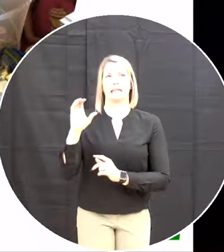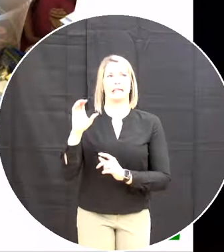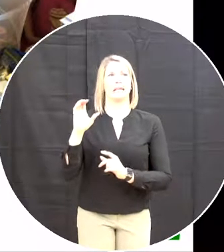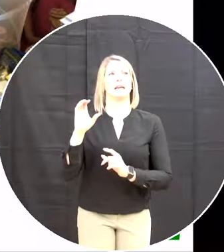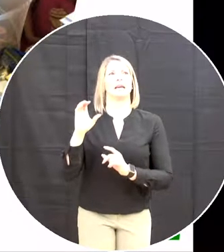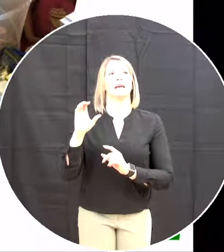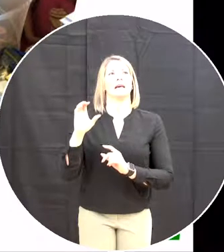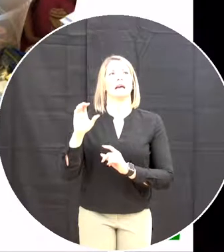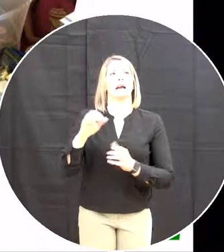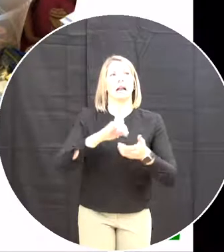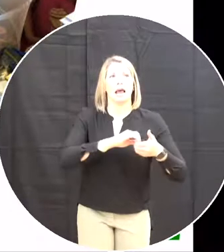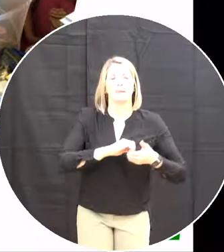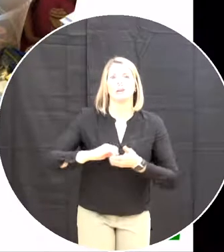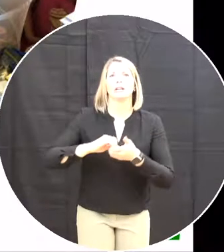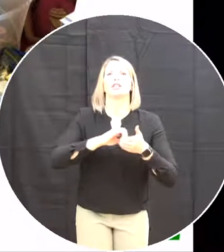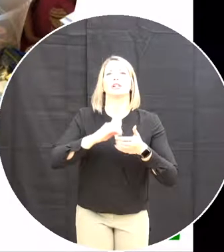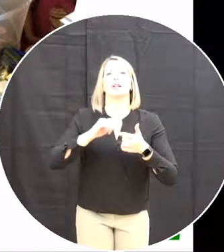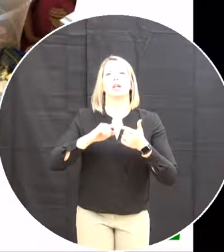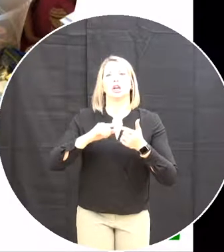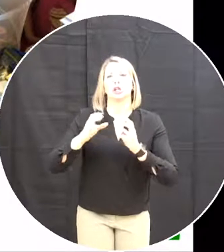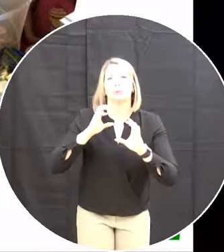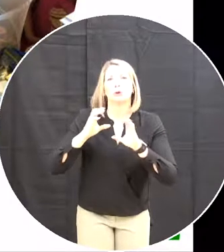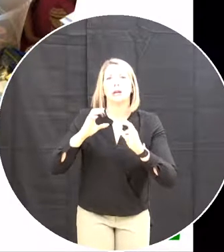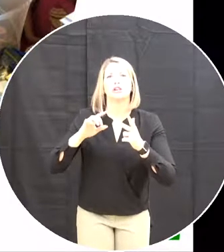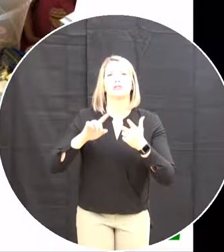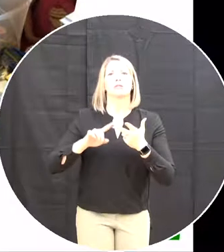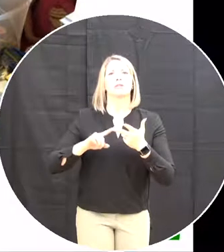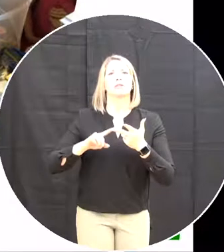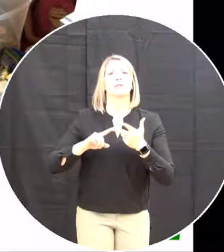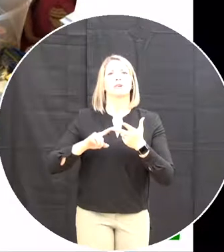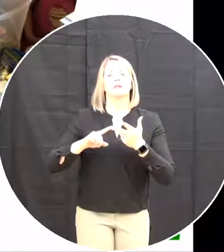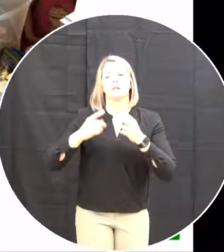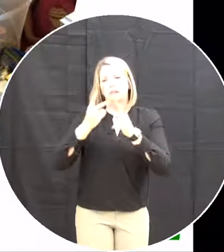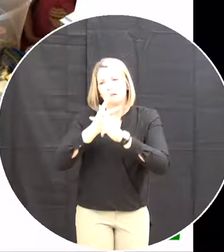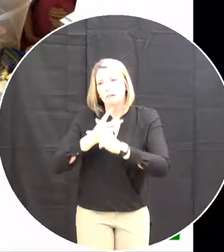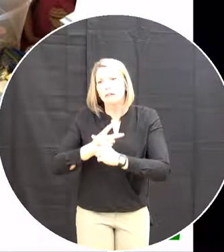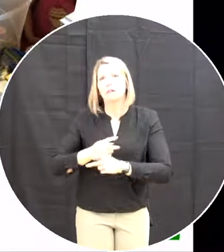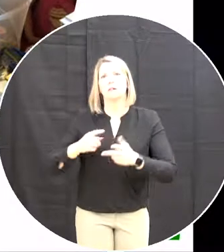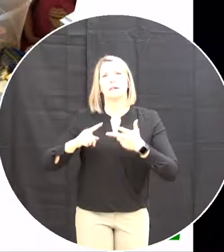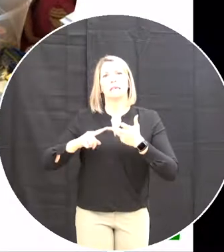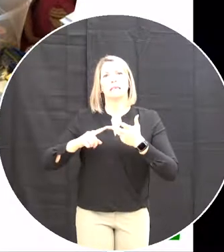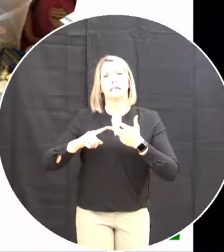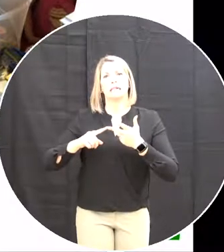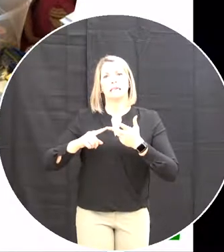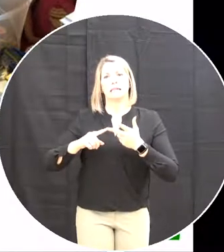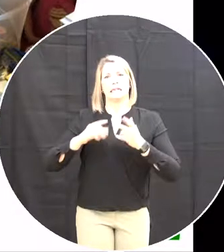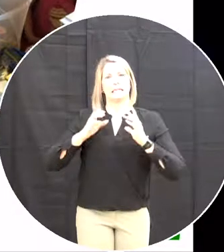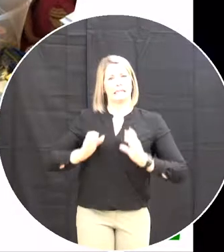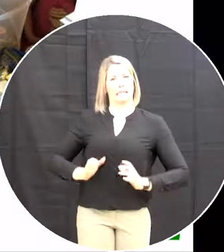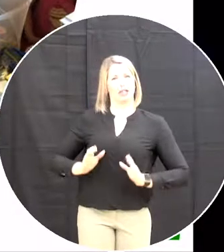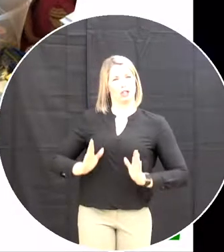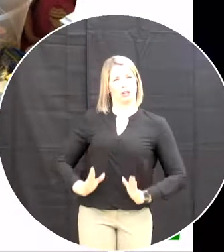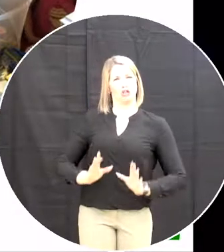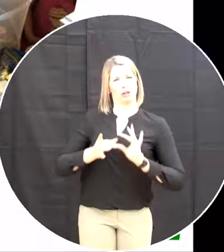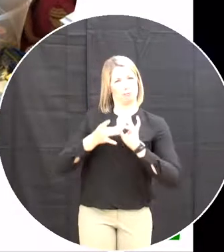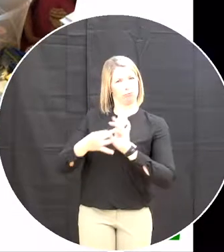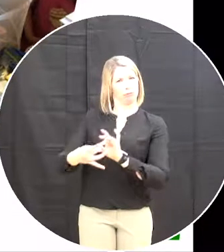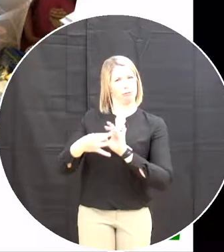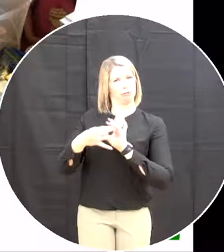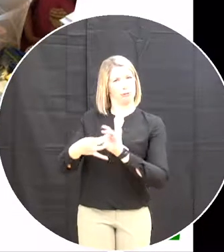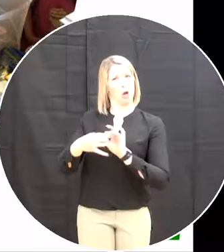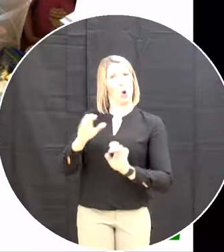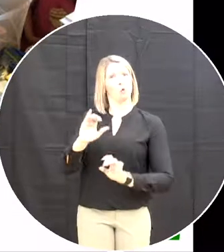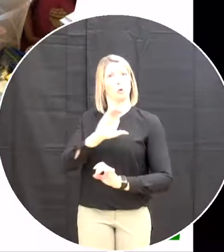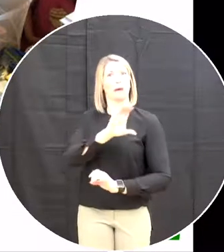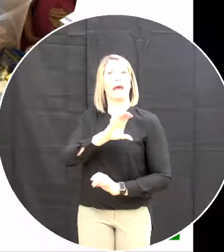communications Critical thinking And then, of course, citizenship and character As part of deep learning And